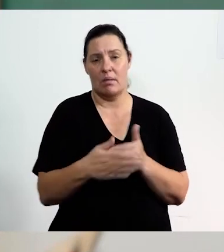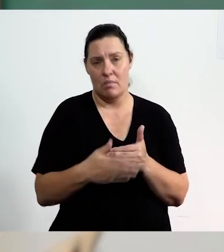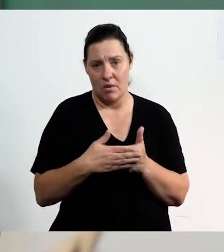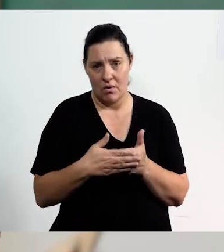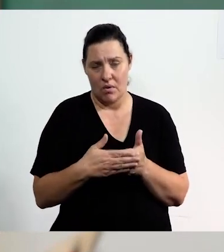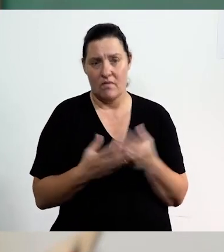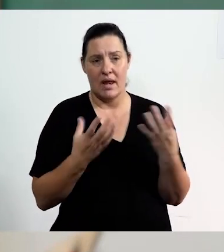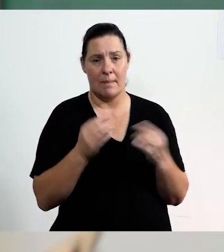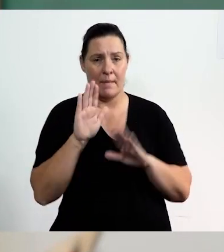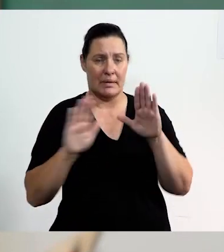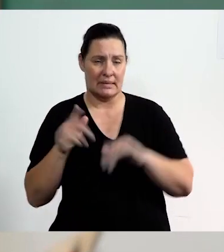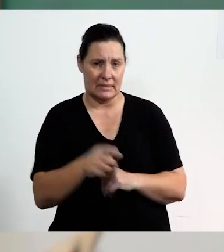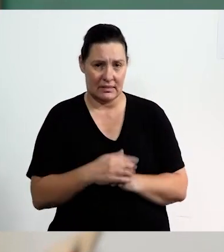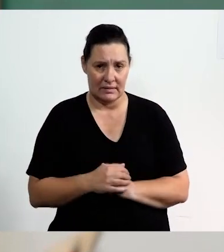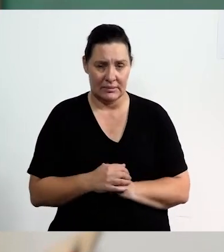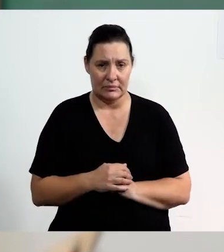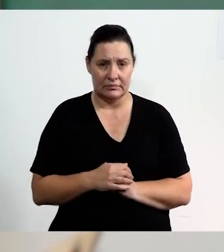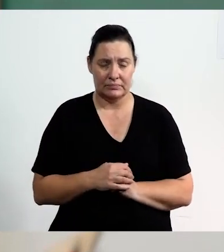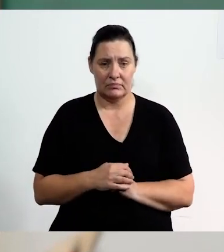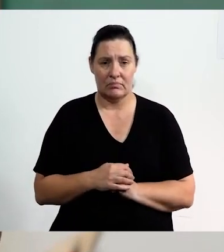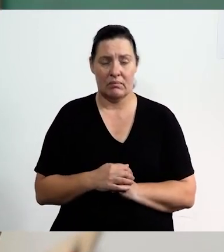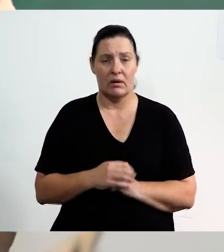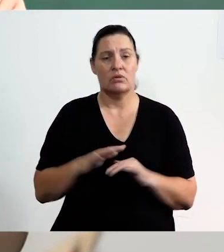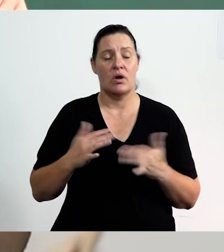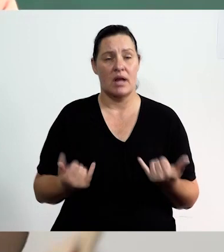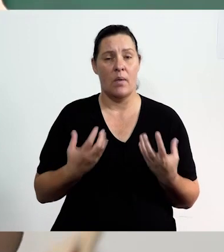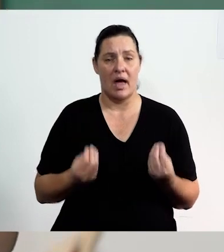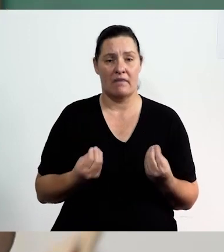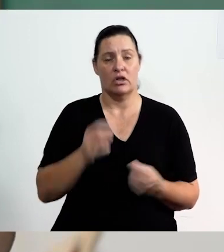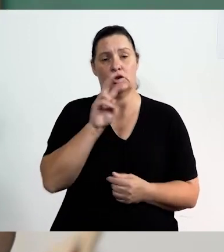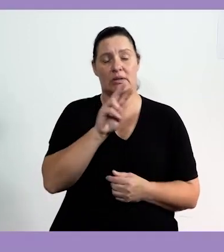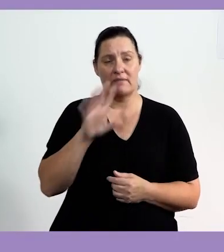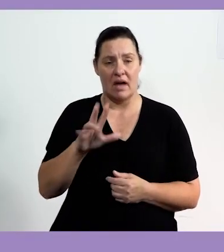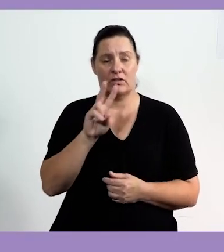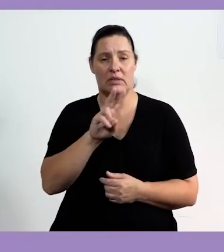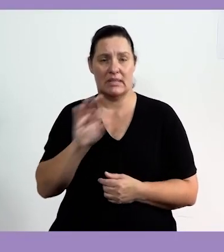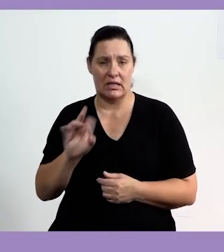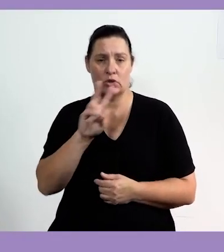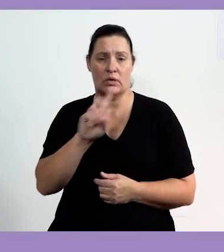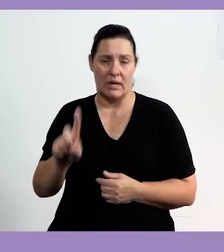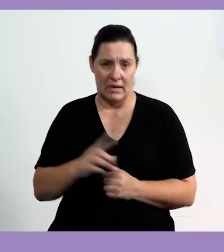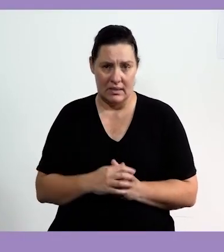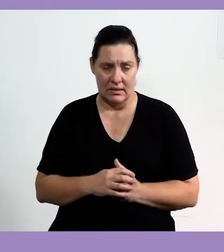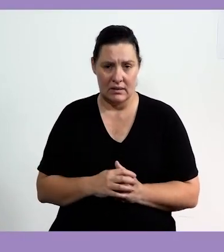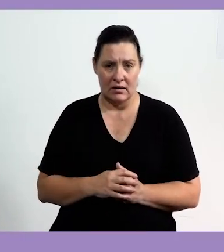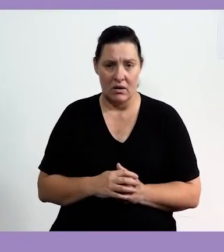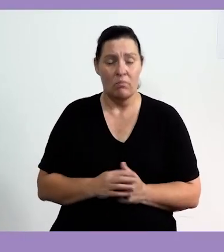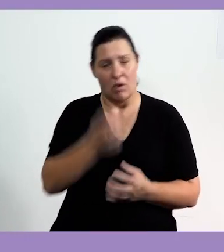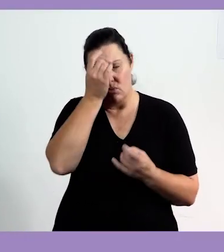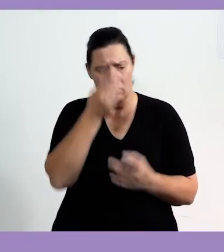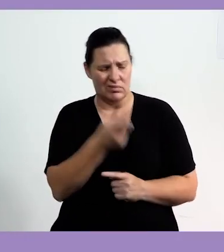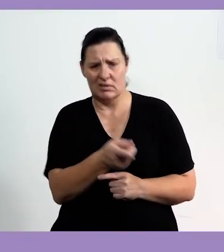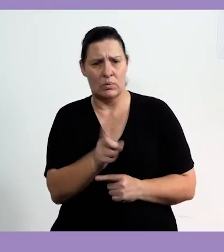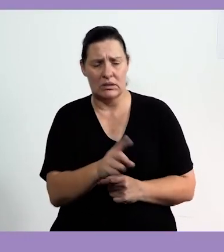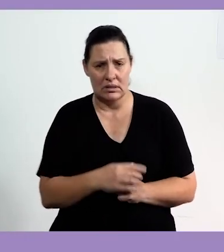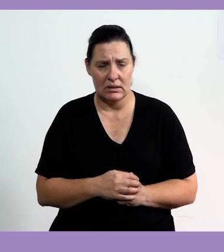examples of number patterns. So now we have 25, 23 and 21. What